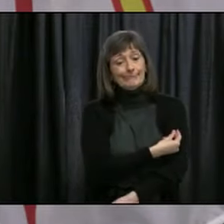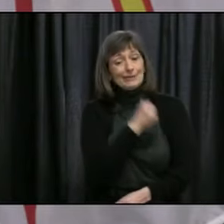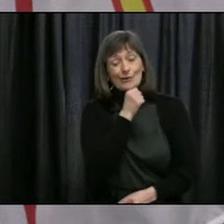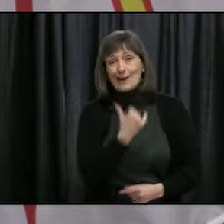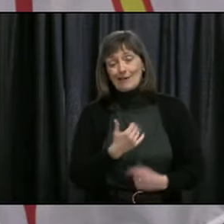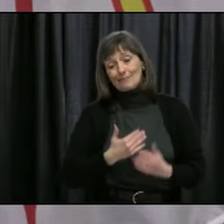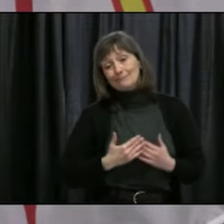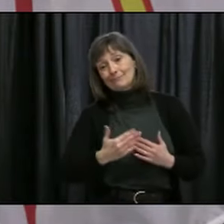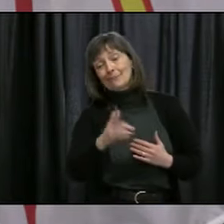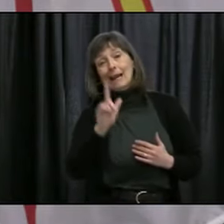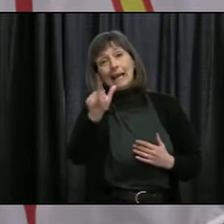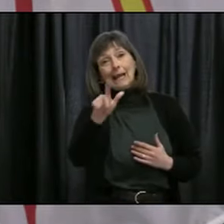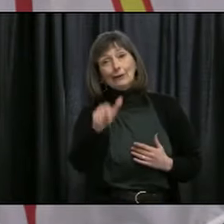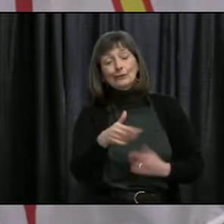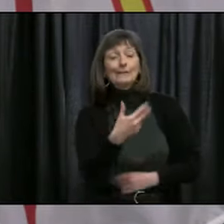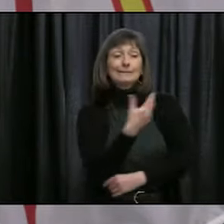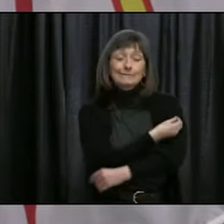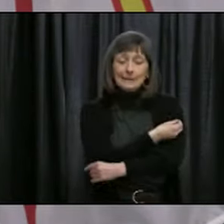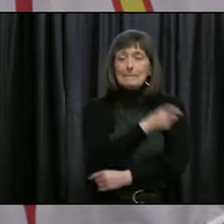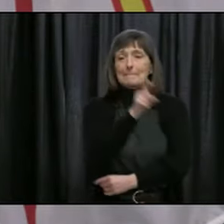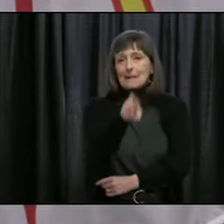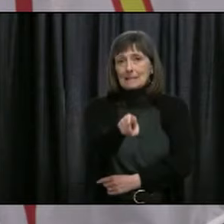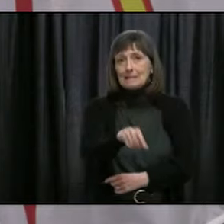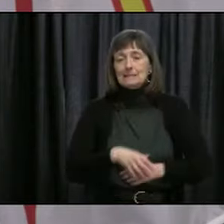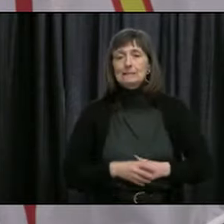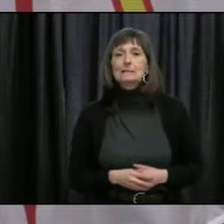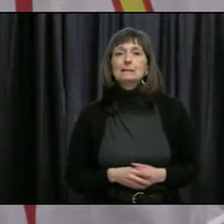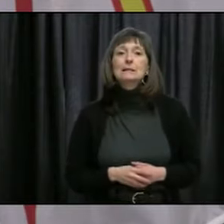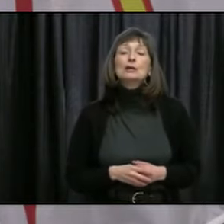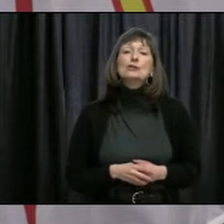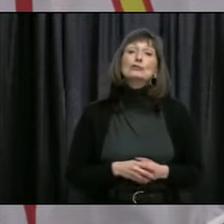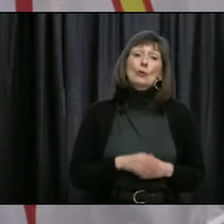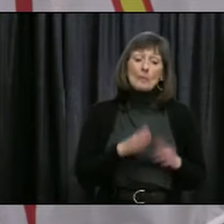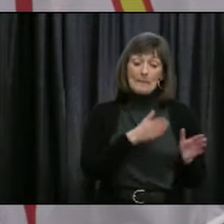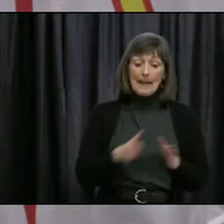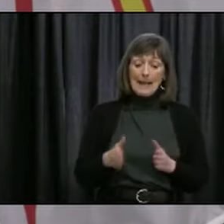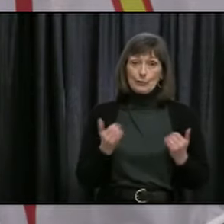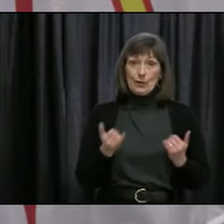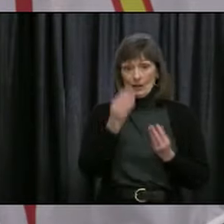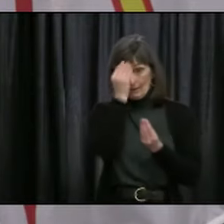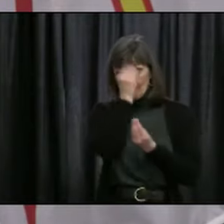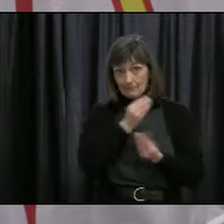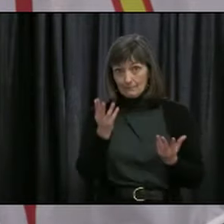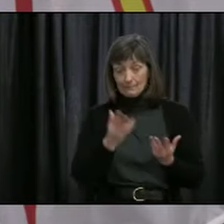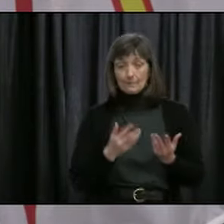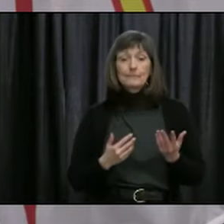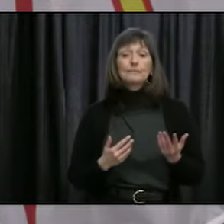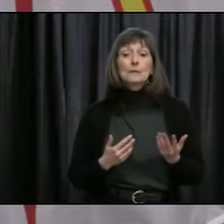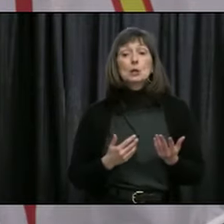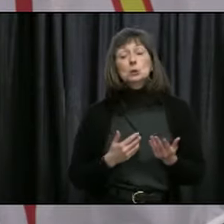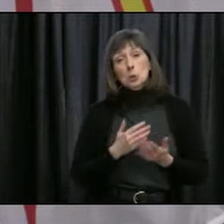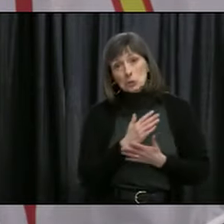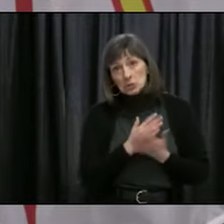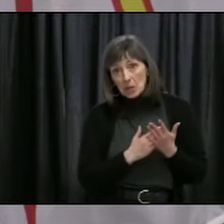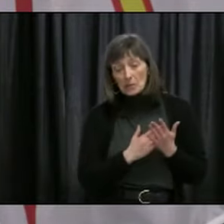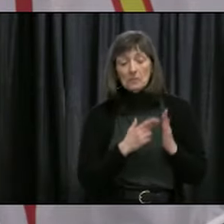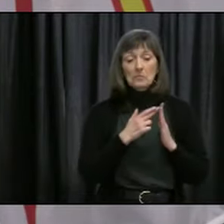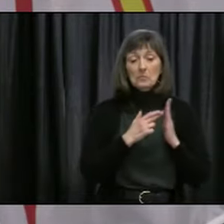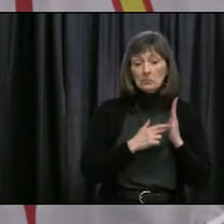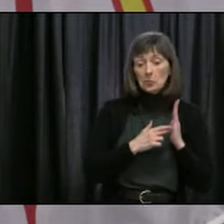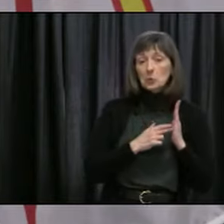approach that's been laid out by Dr. Fitzgerald, well, it balances a couple things. One of relaxing the public health restrictions